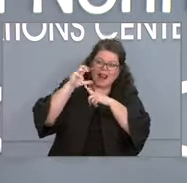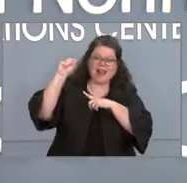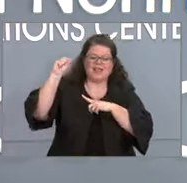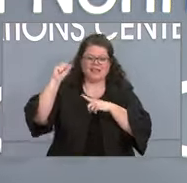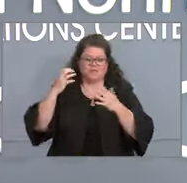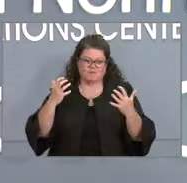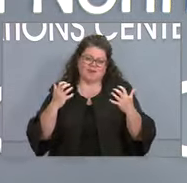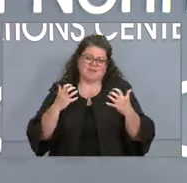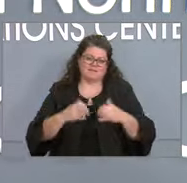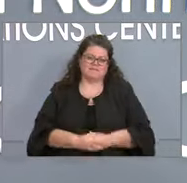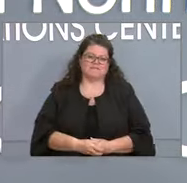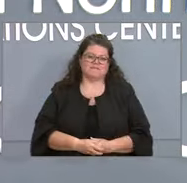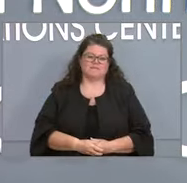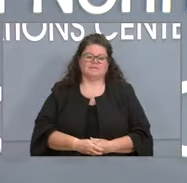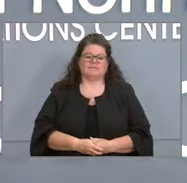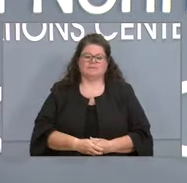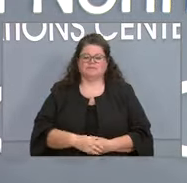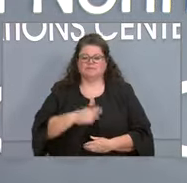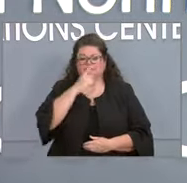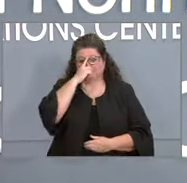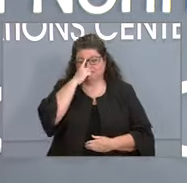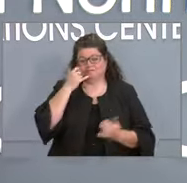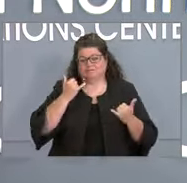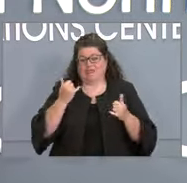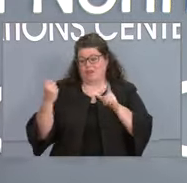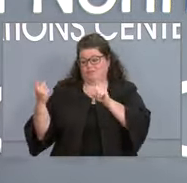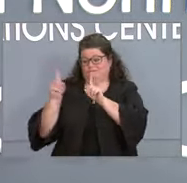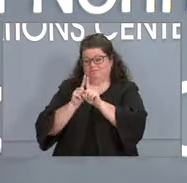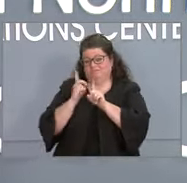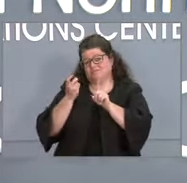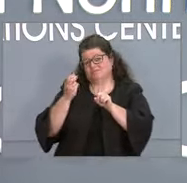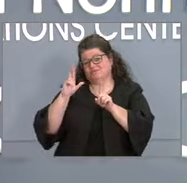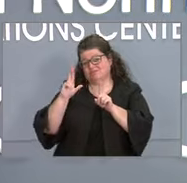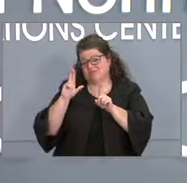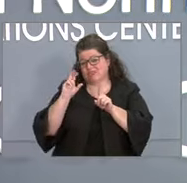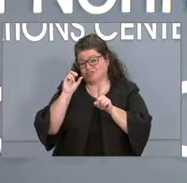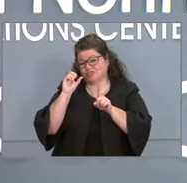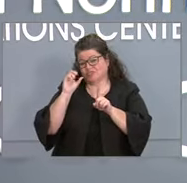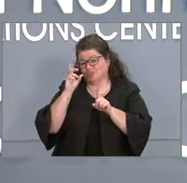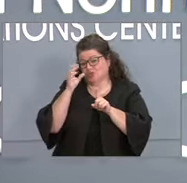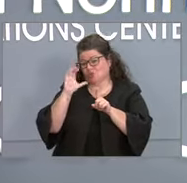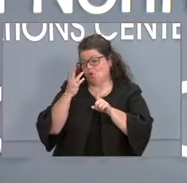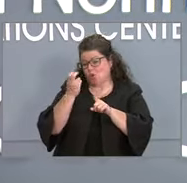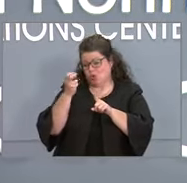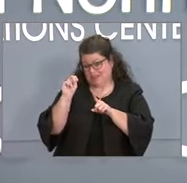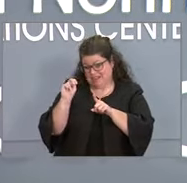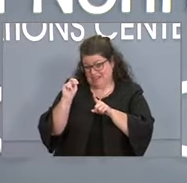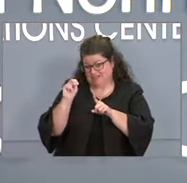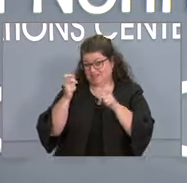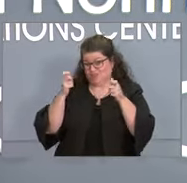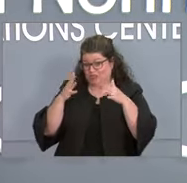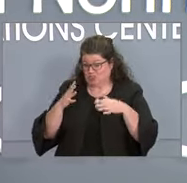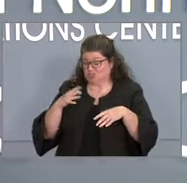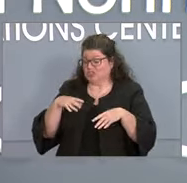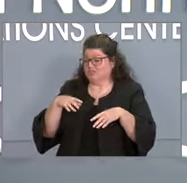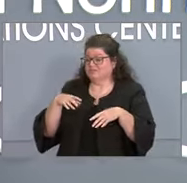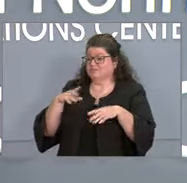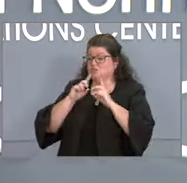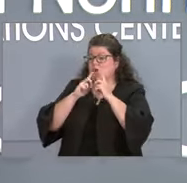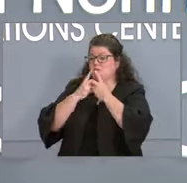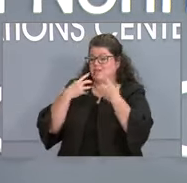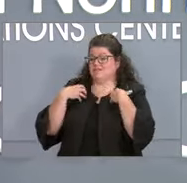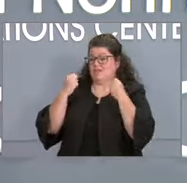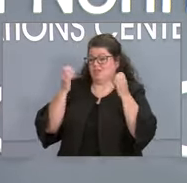Right now, I'd like to ask Dr. Mandy Cohen, the Secretary of the North Carolina Department of Health and Human Services, to provide an